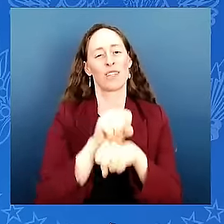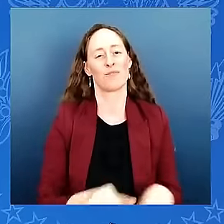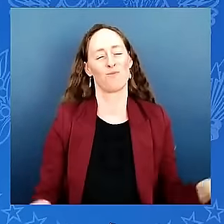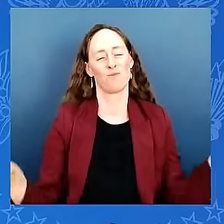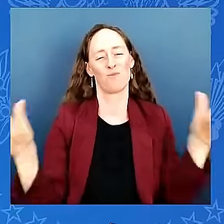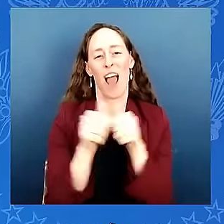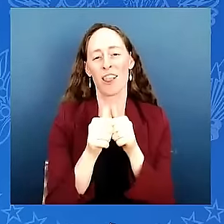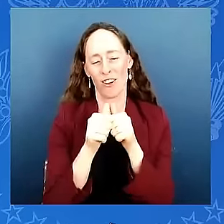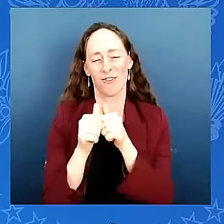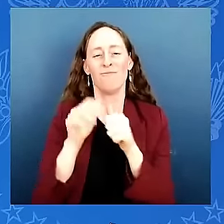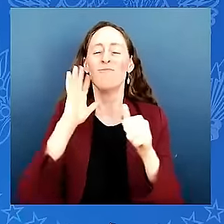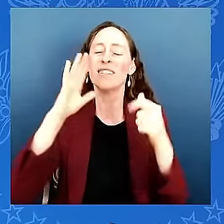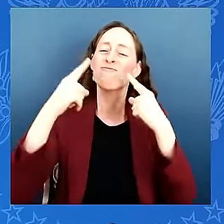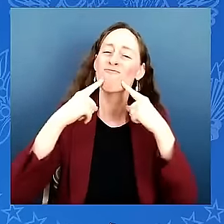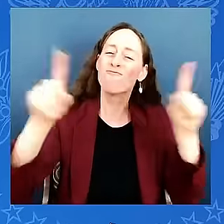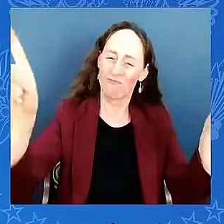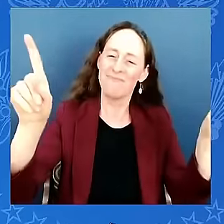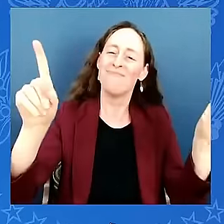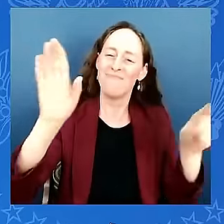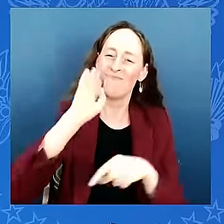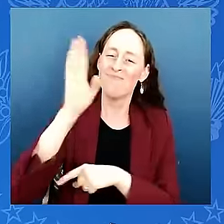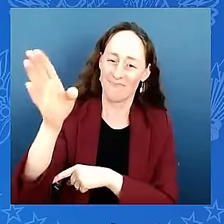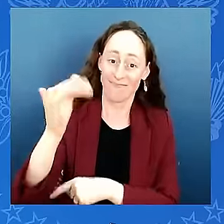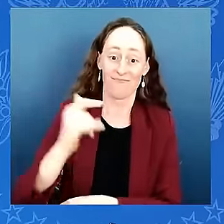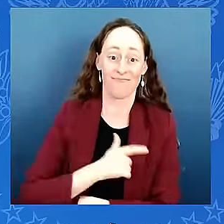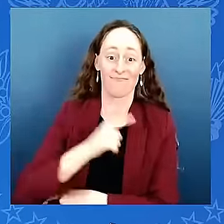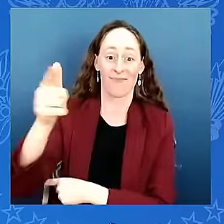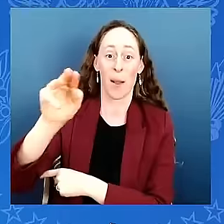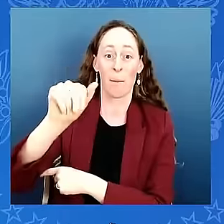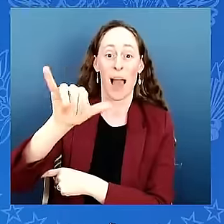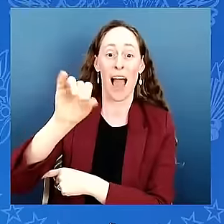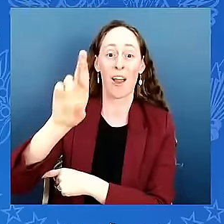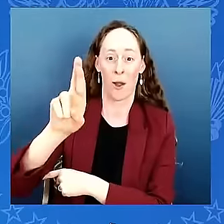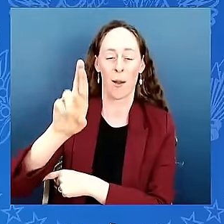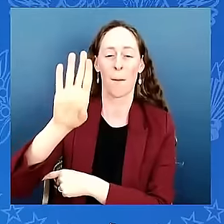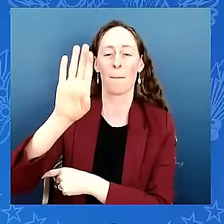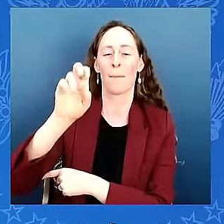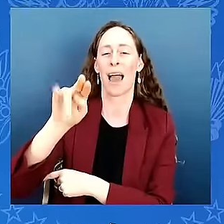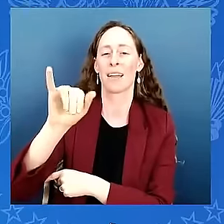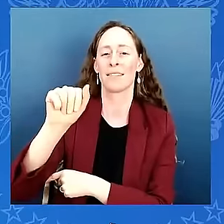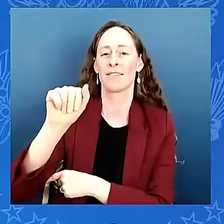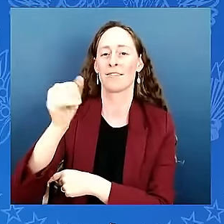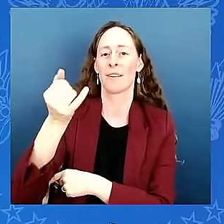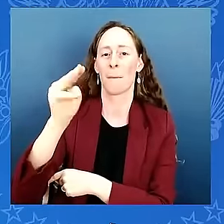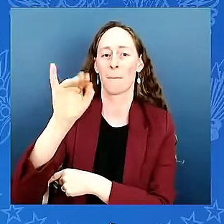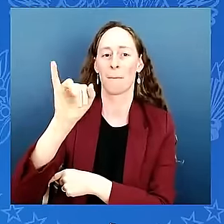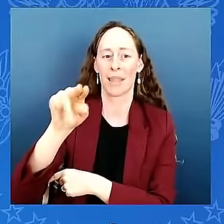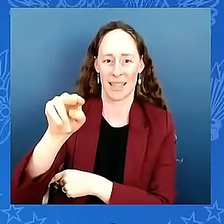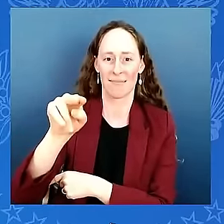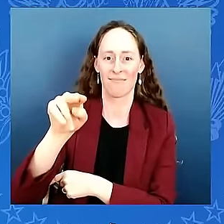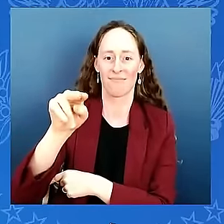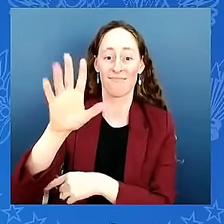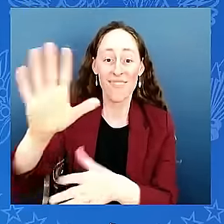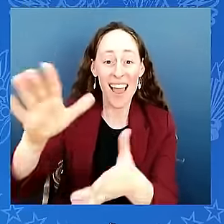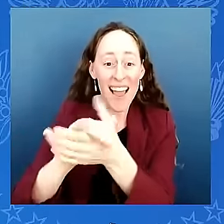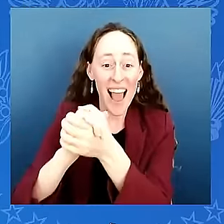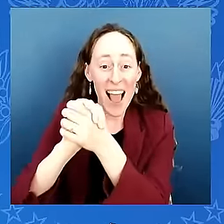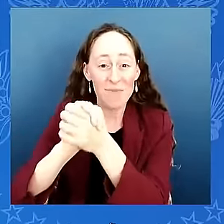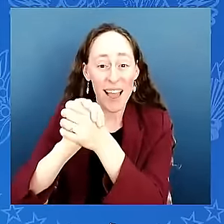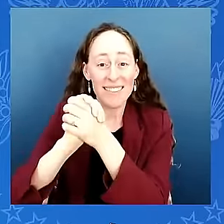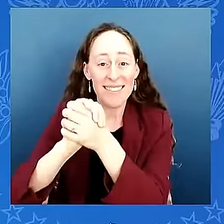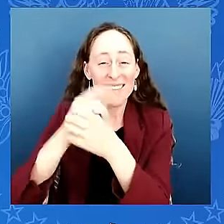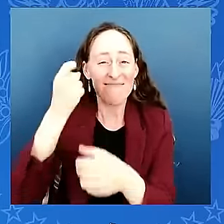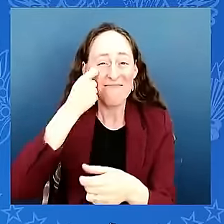to get the conversation going and by the way mr mayor congratulations to that beautiful young child of yours that's really your